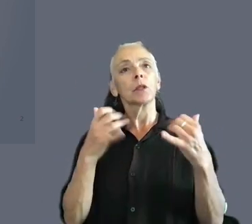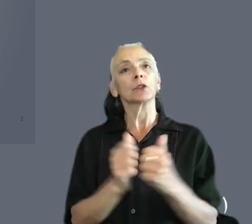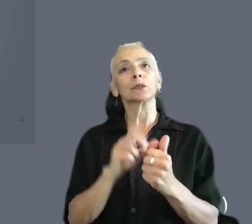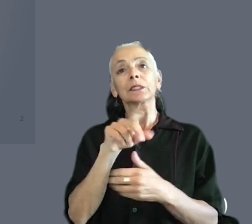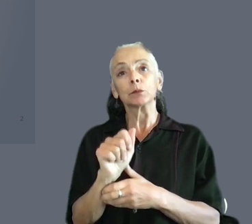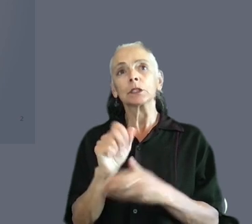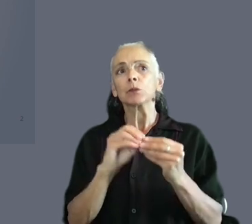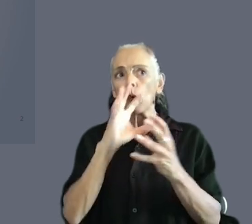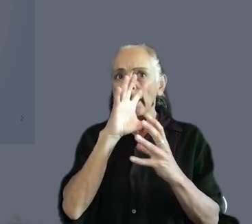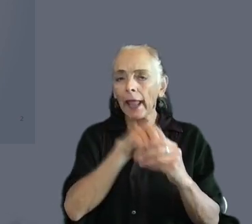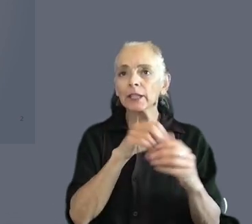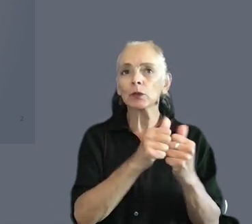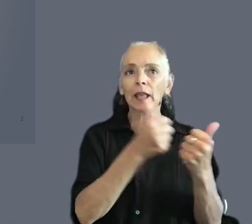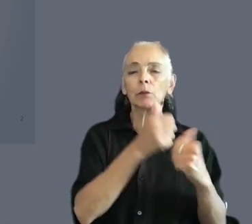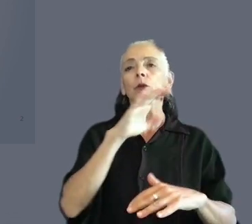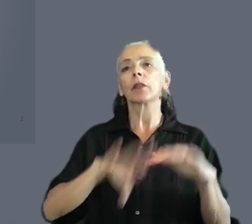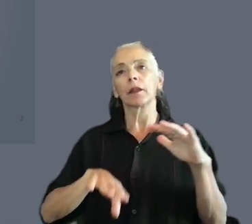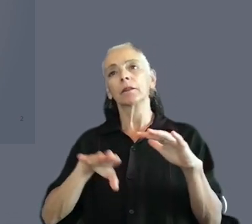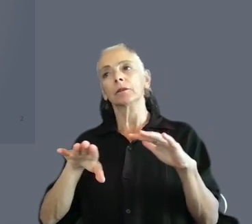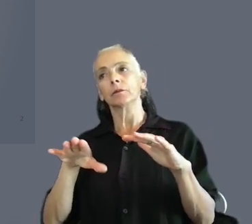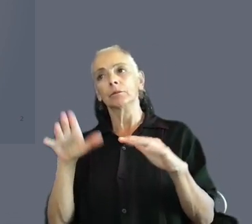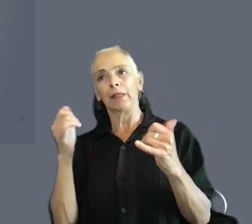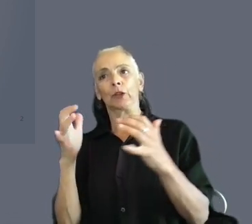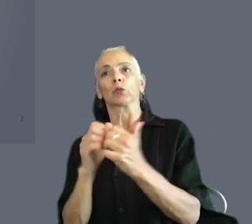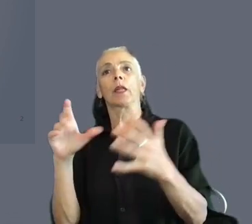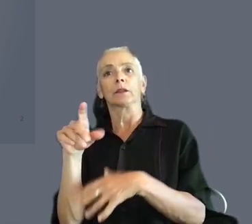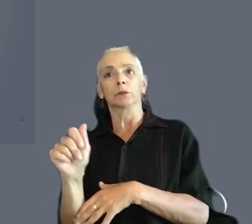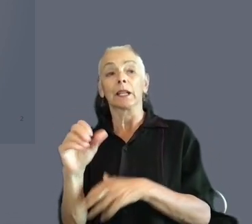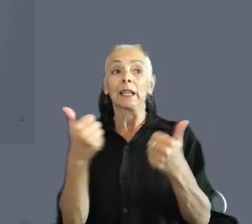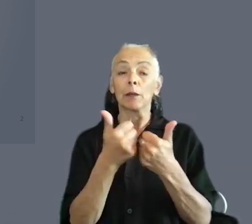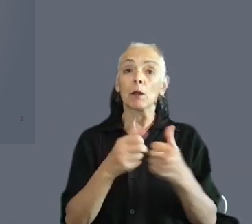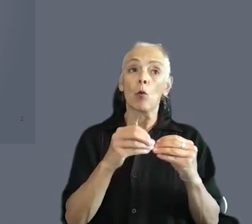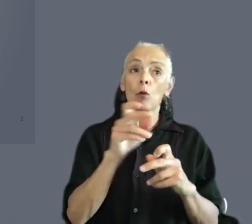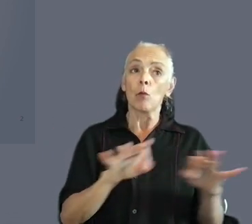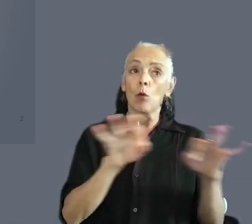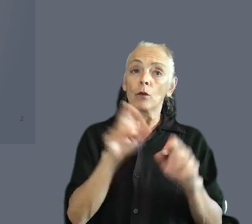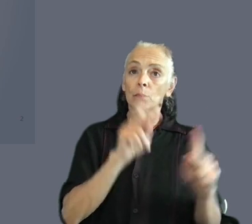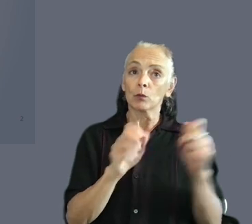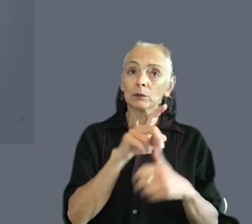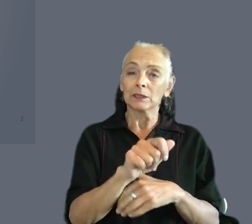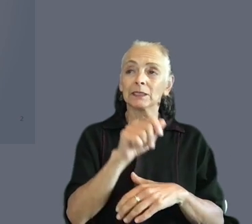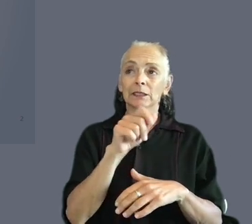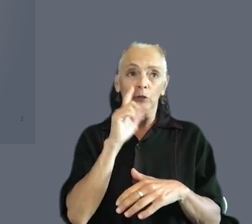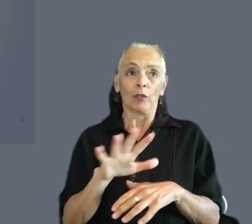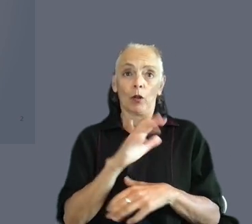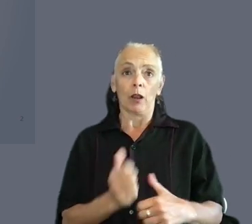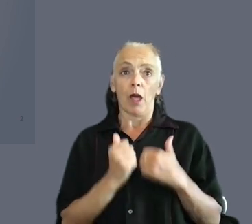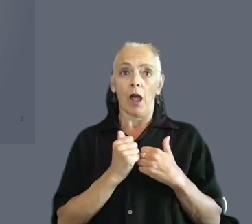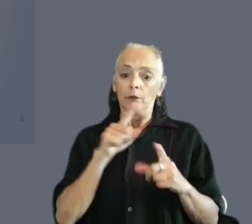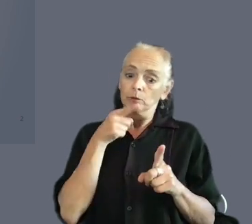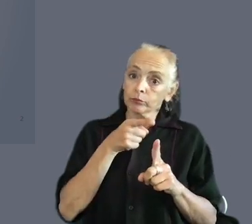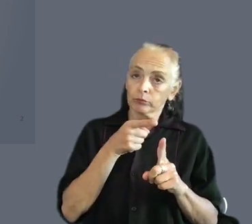with gaming than players without disabilities, and that gaming is more important to them in their lives, especially when it comes to mental health.